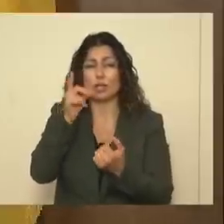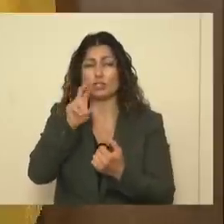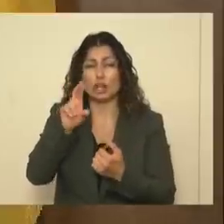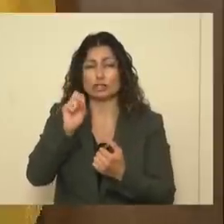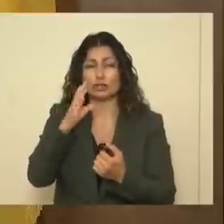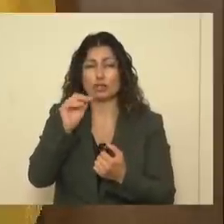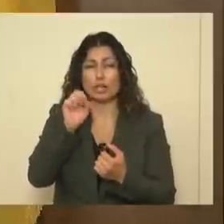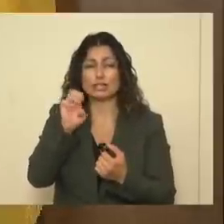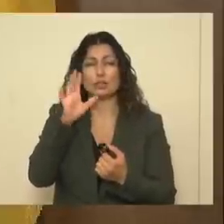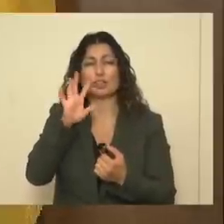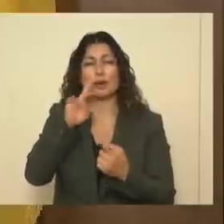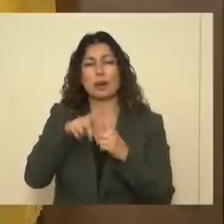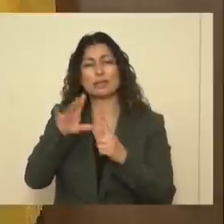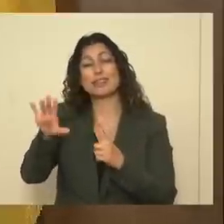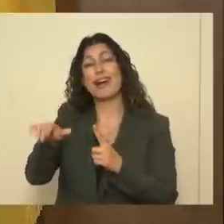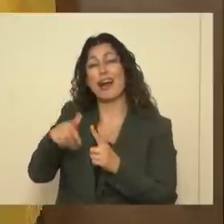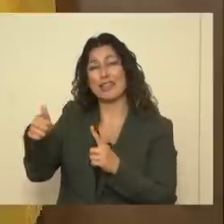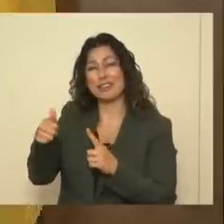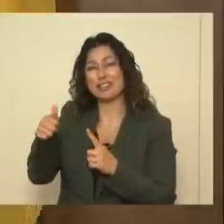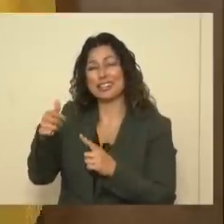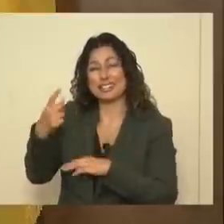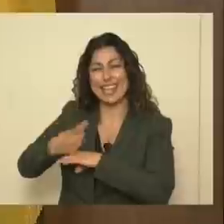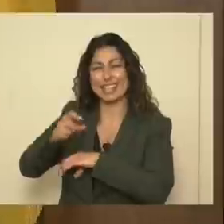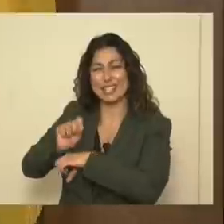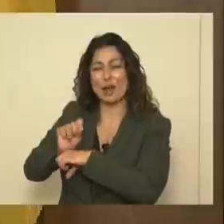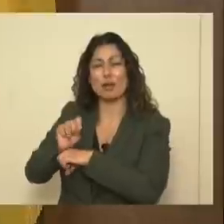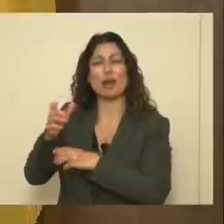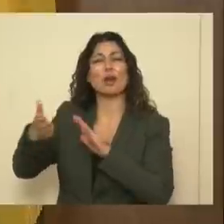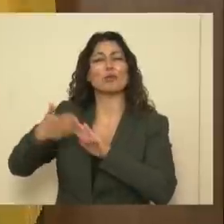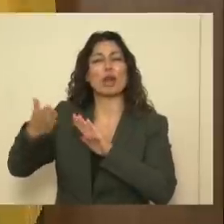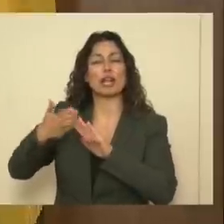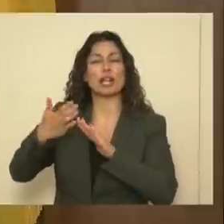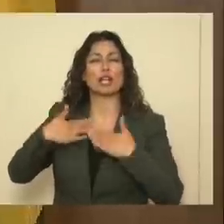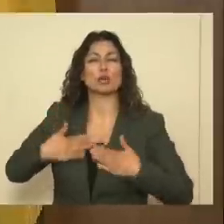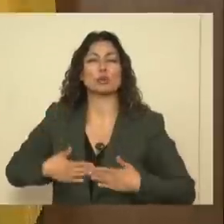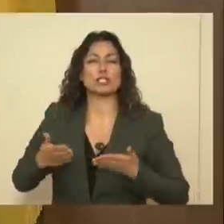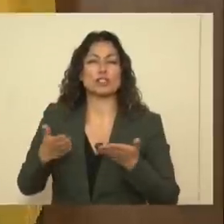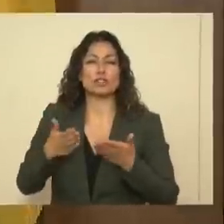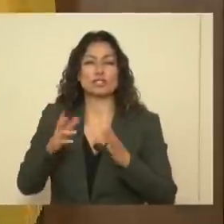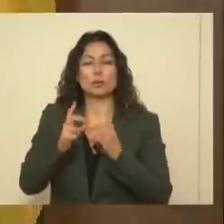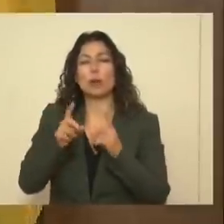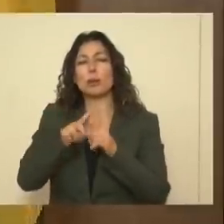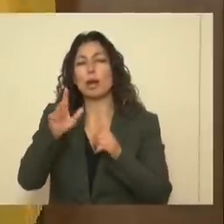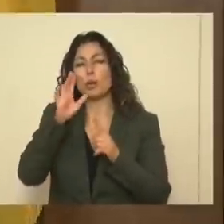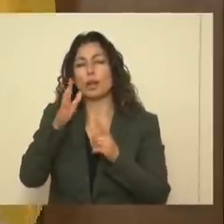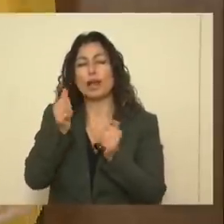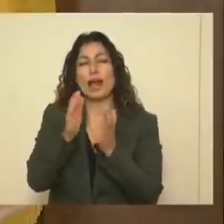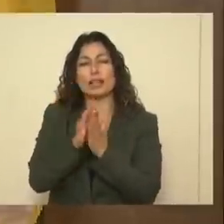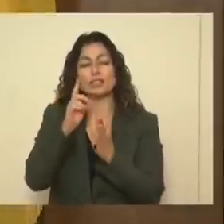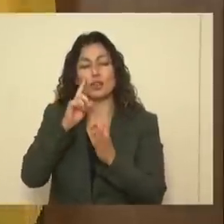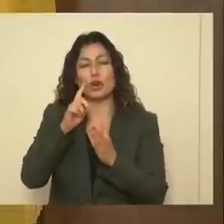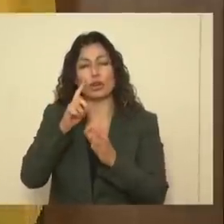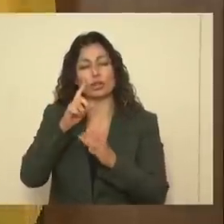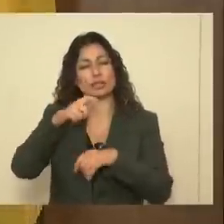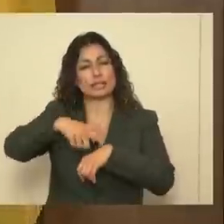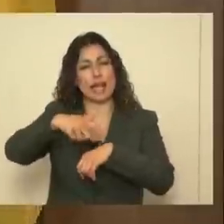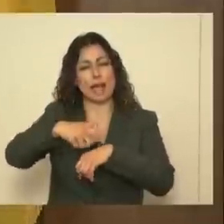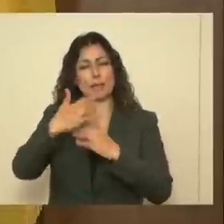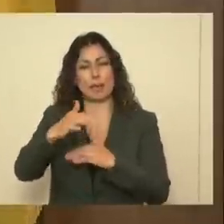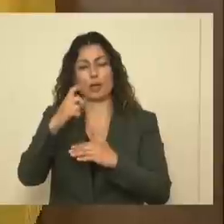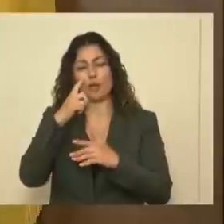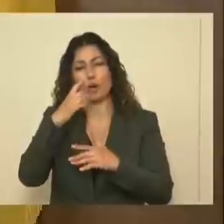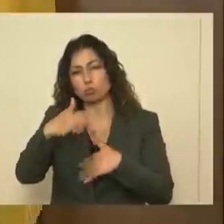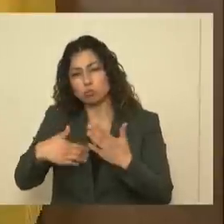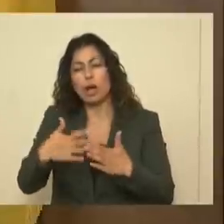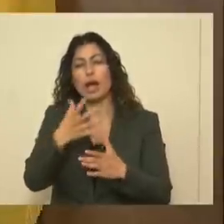about his other day job, which is running the human services department. But we should ask for the grace period, and we'll also make